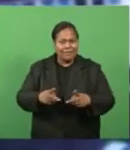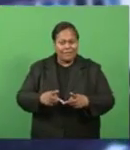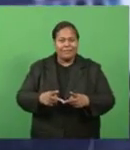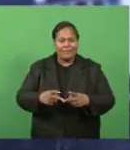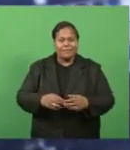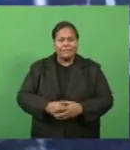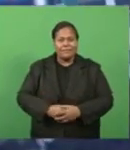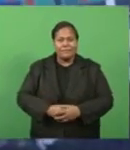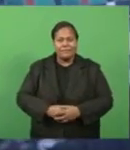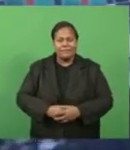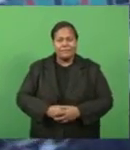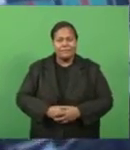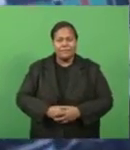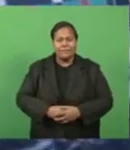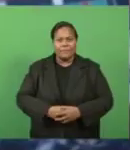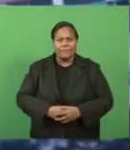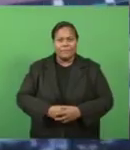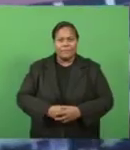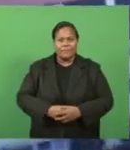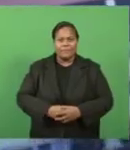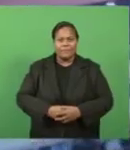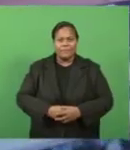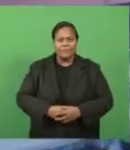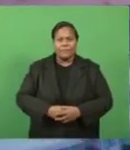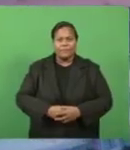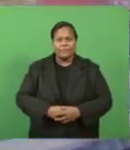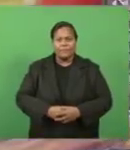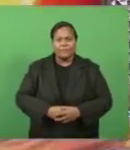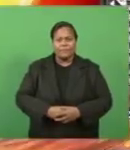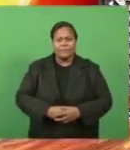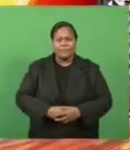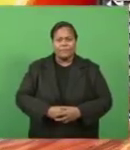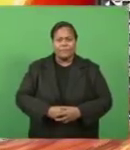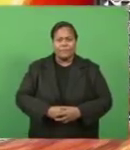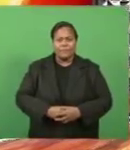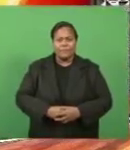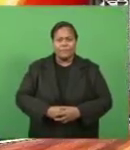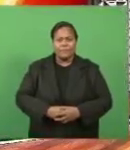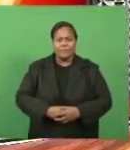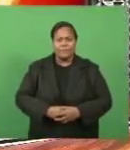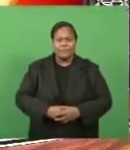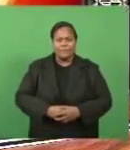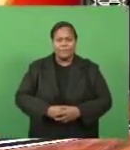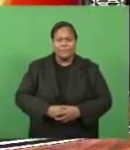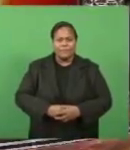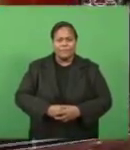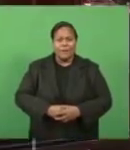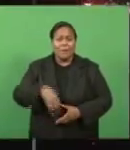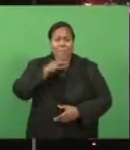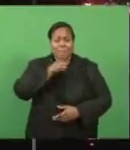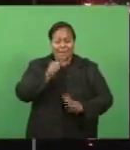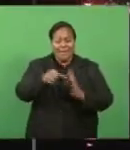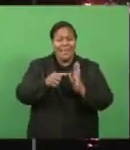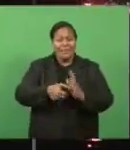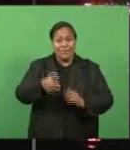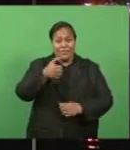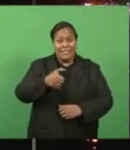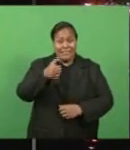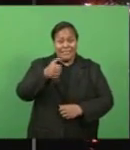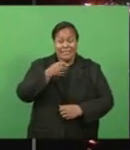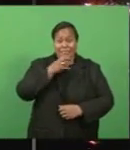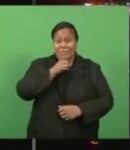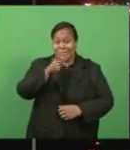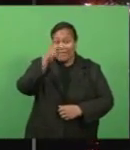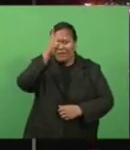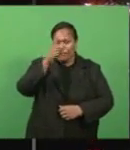From the studios of FBC Subha, Jamie Toro. A 66-year-old man from Kandavu has been confirmed